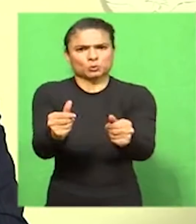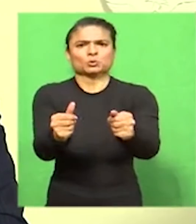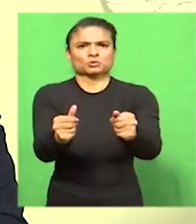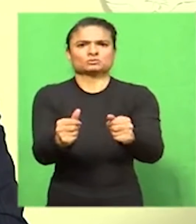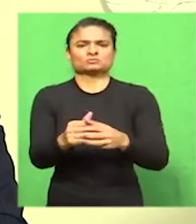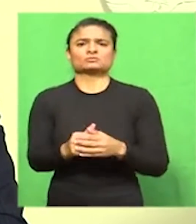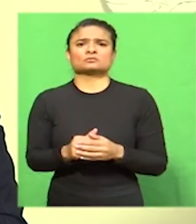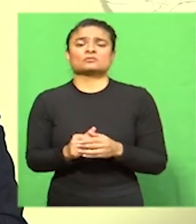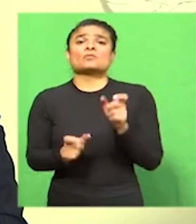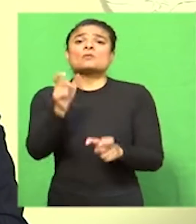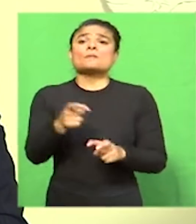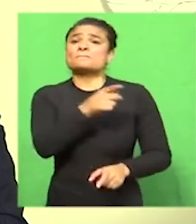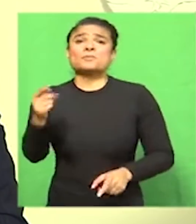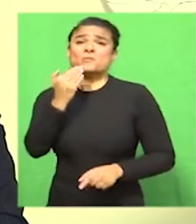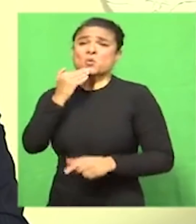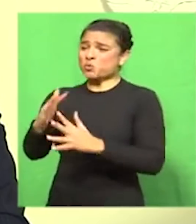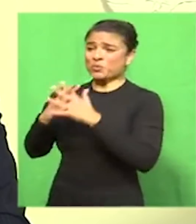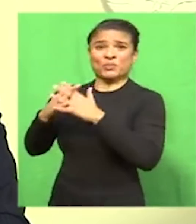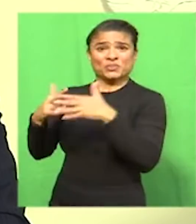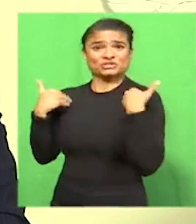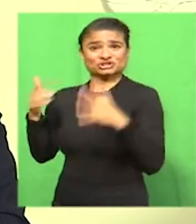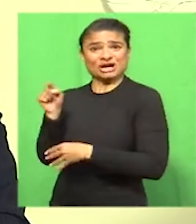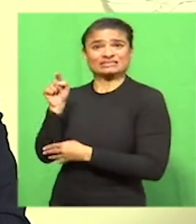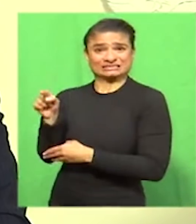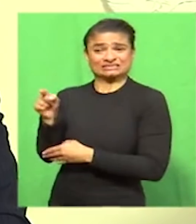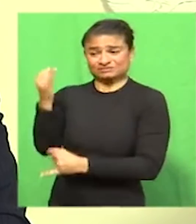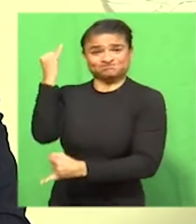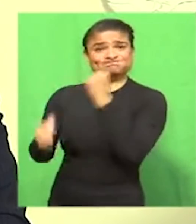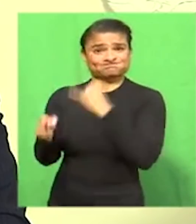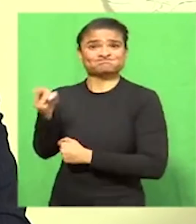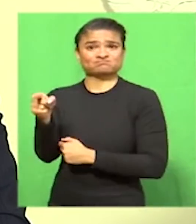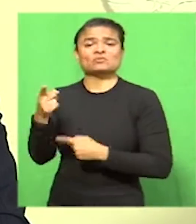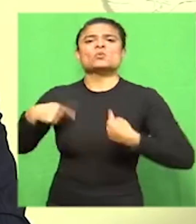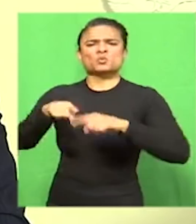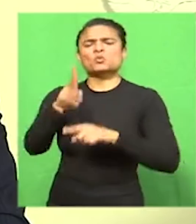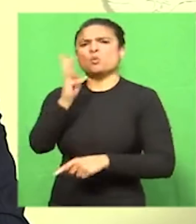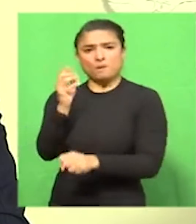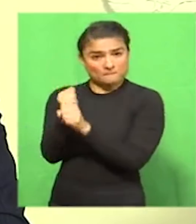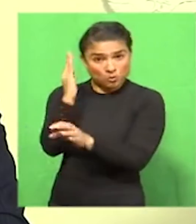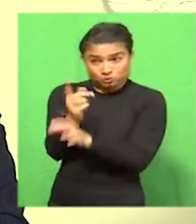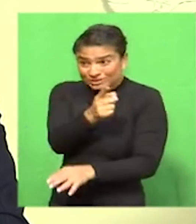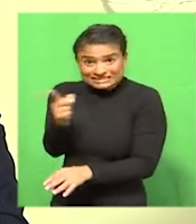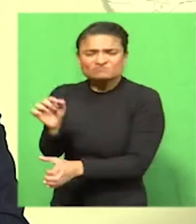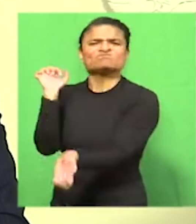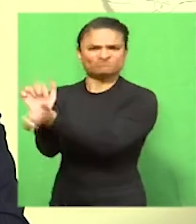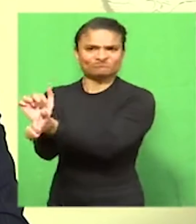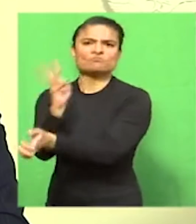and executed these actions that have led to so much destruction and the loss of life.